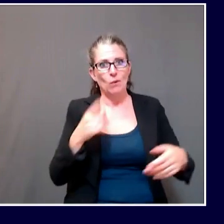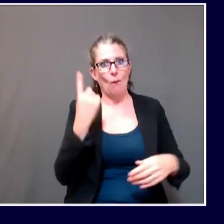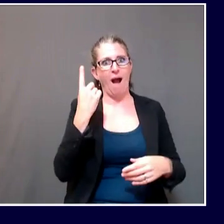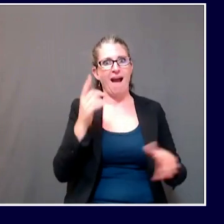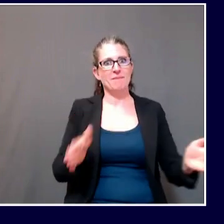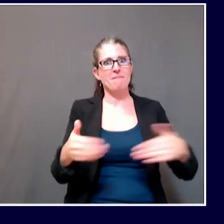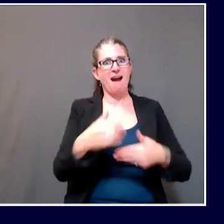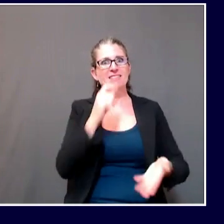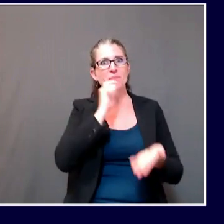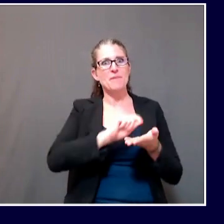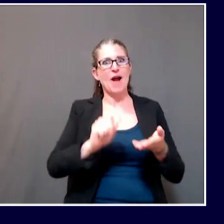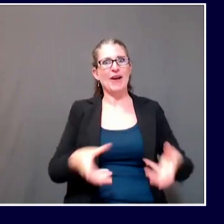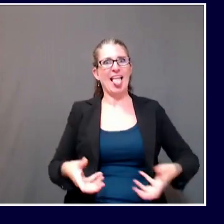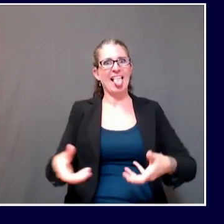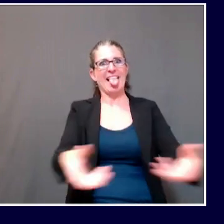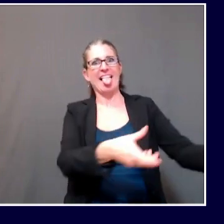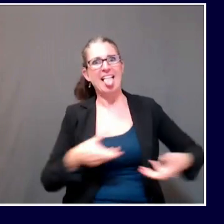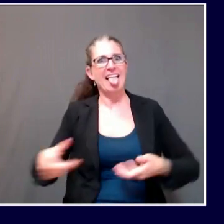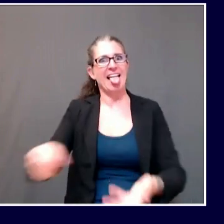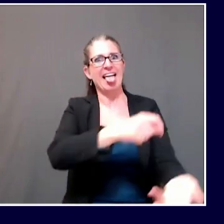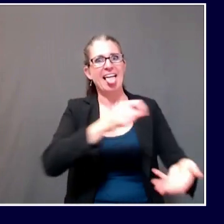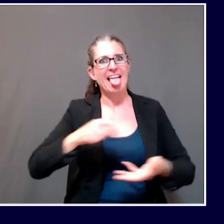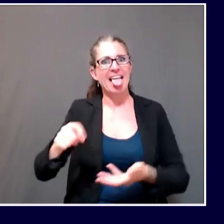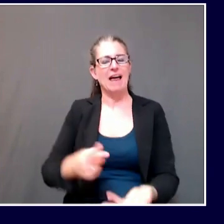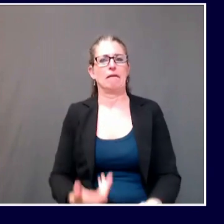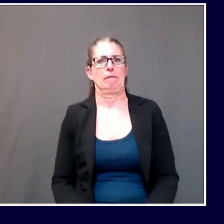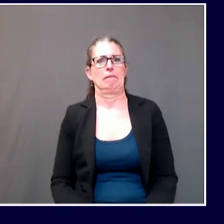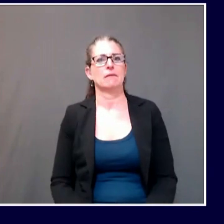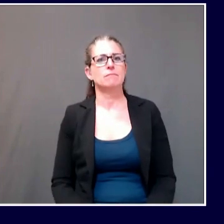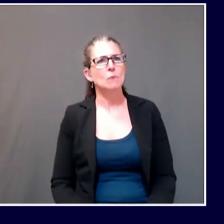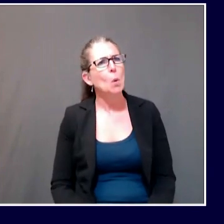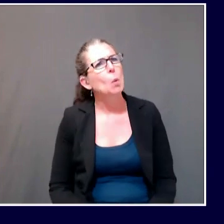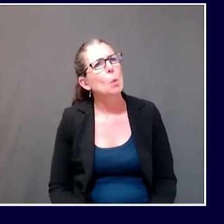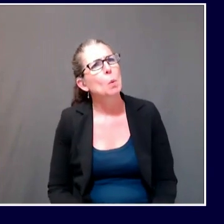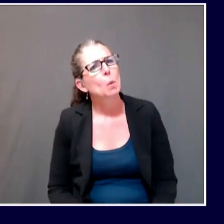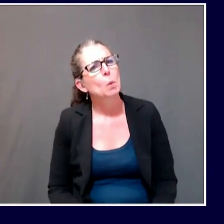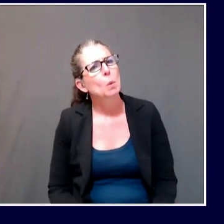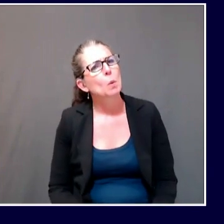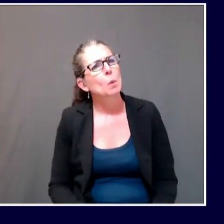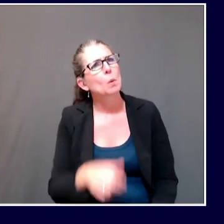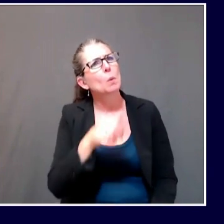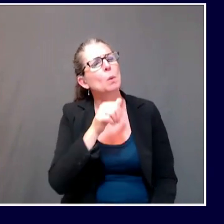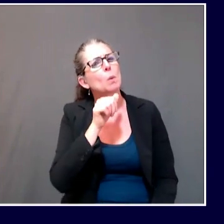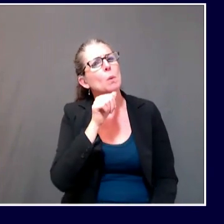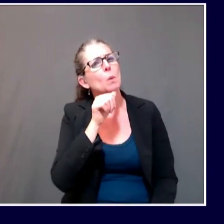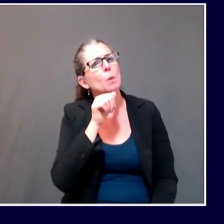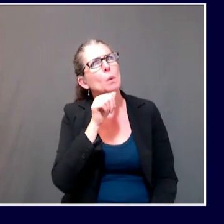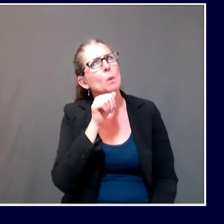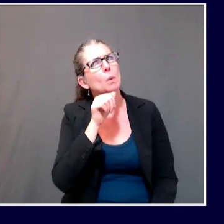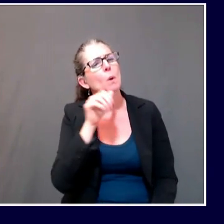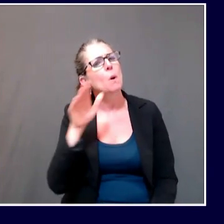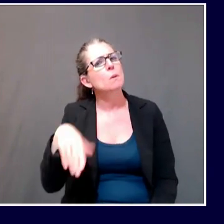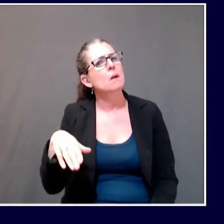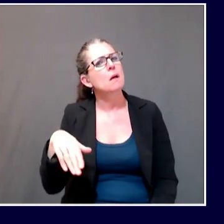proposed to use the money for. So I really can't answer that. I mean, it might be something if they, if they require additional,